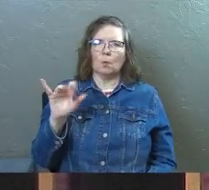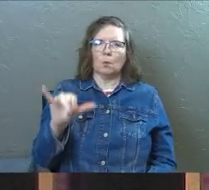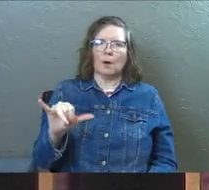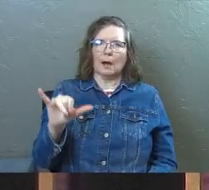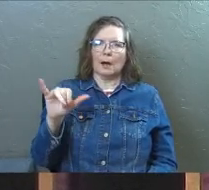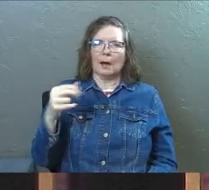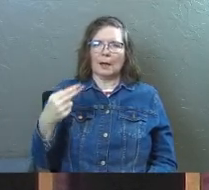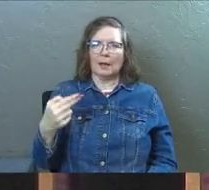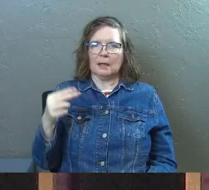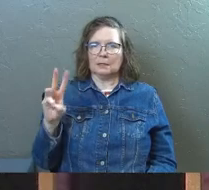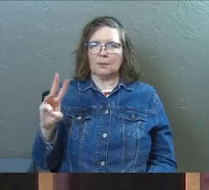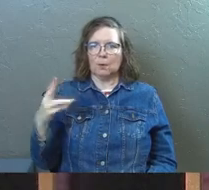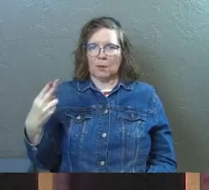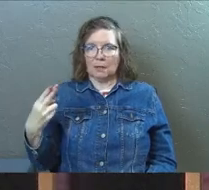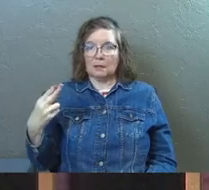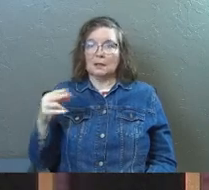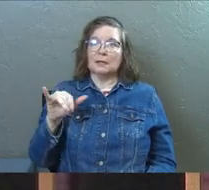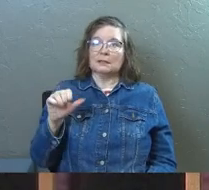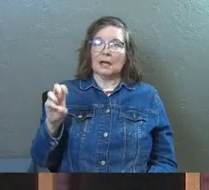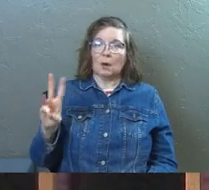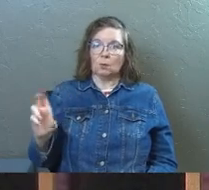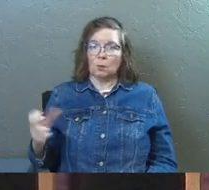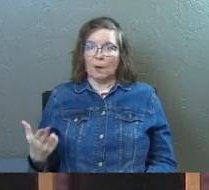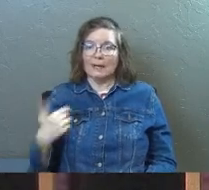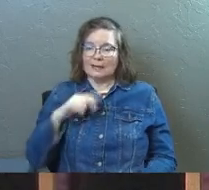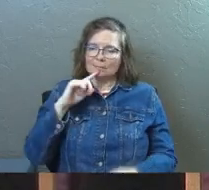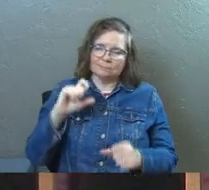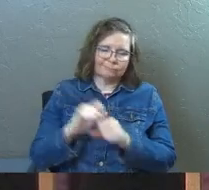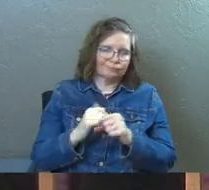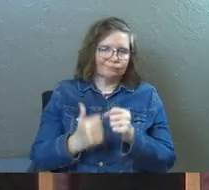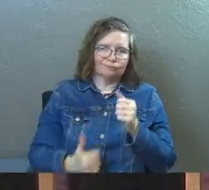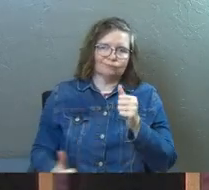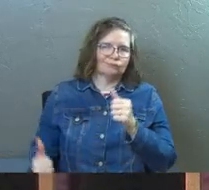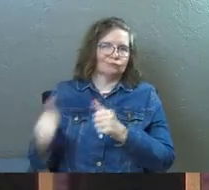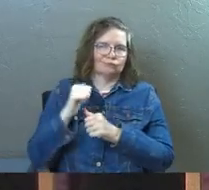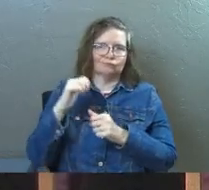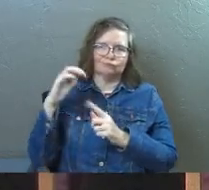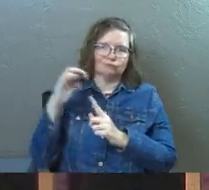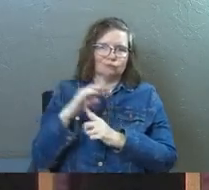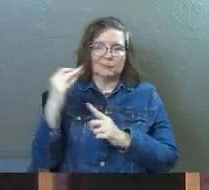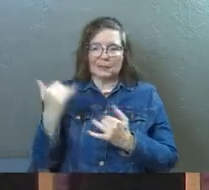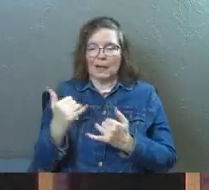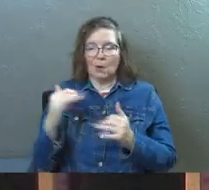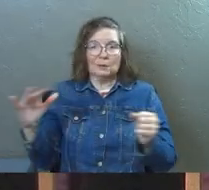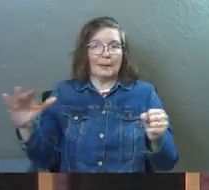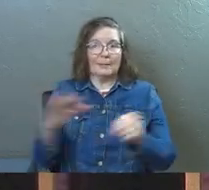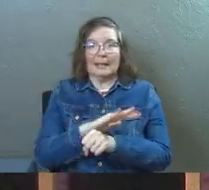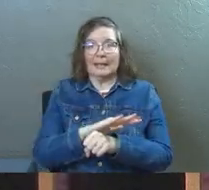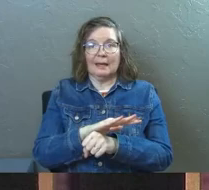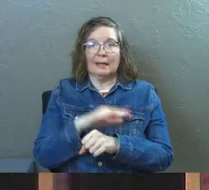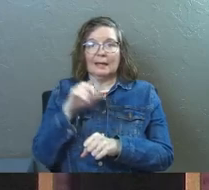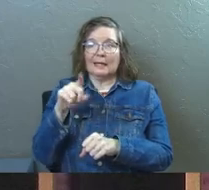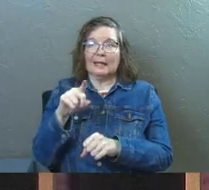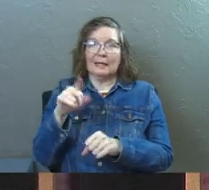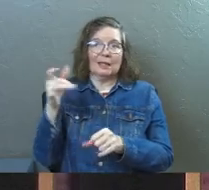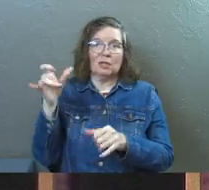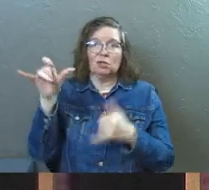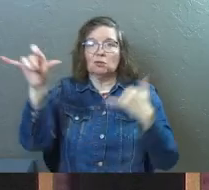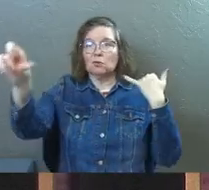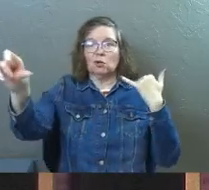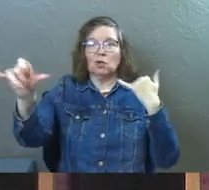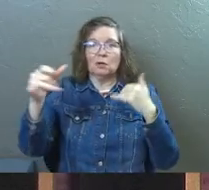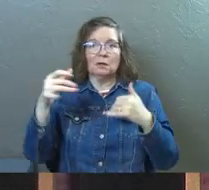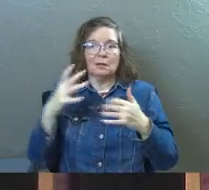-H, Yahweh, he is, he's the absolute, he is the now, he's the, he's the complete, he's the eternal,